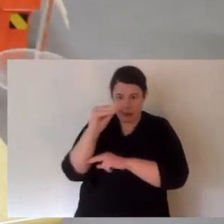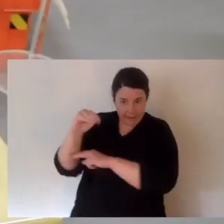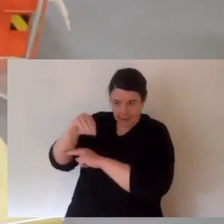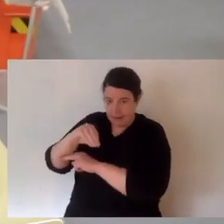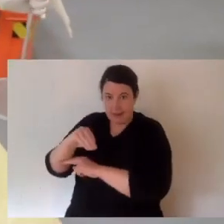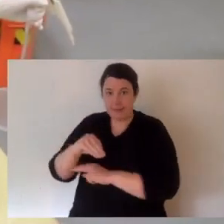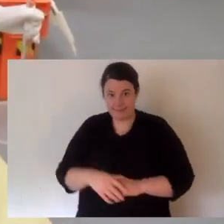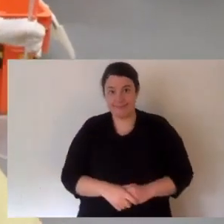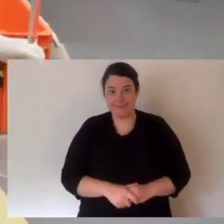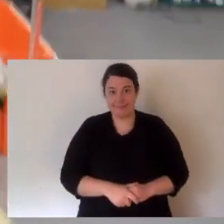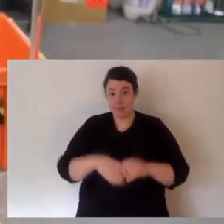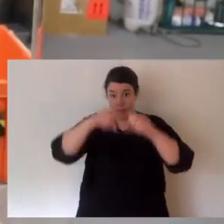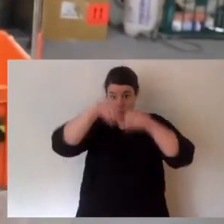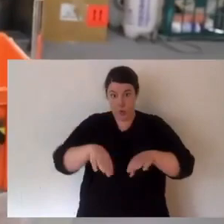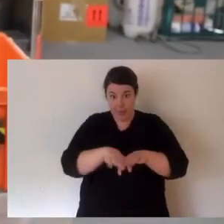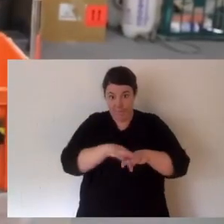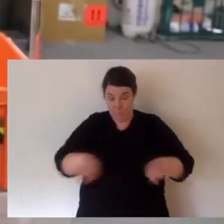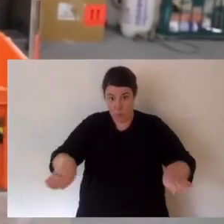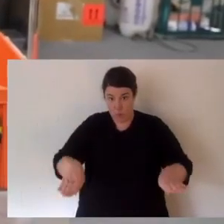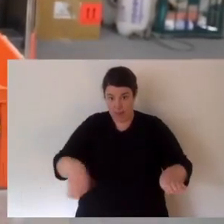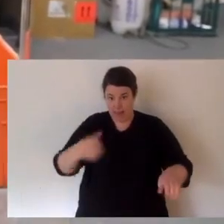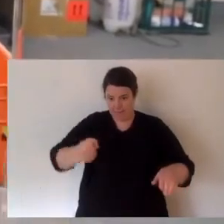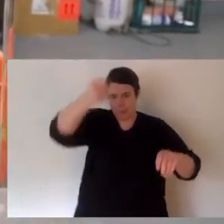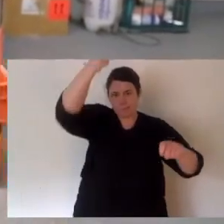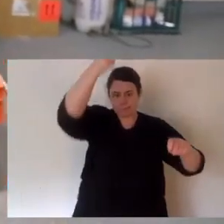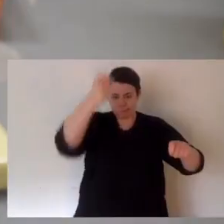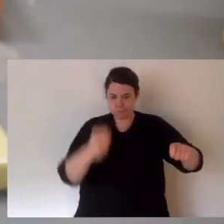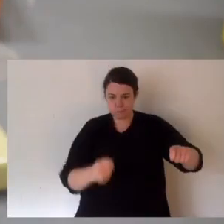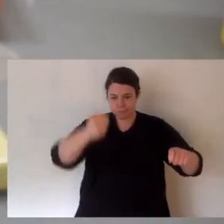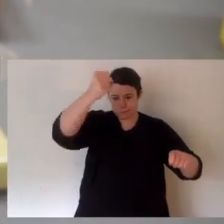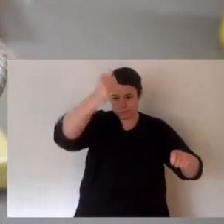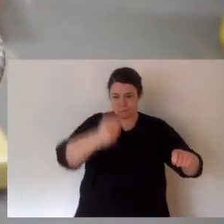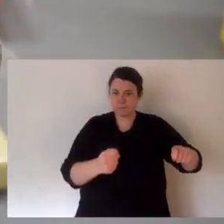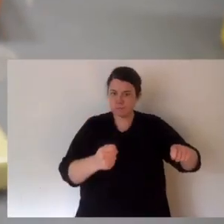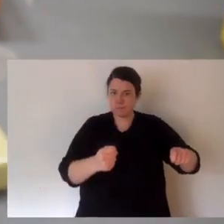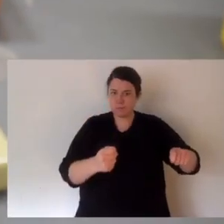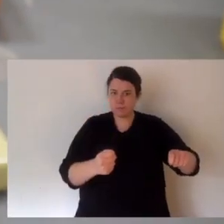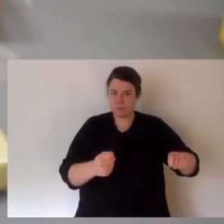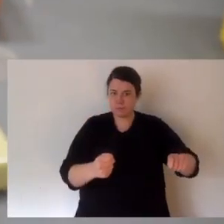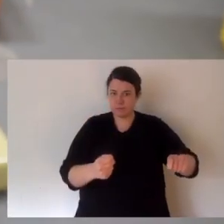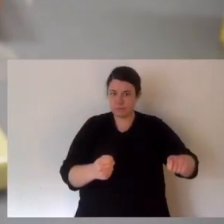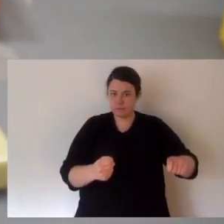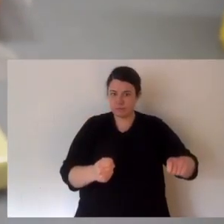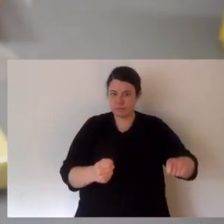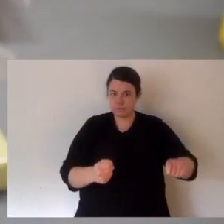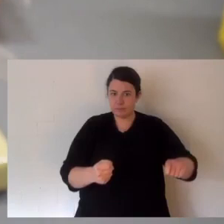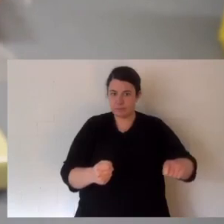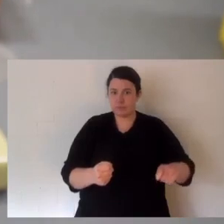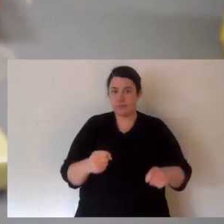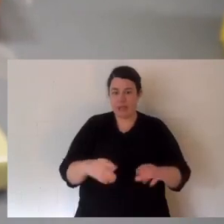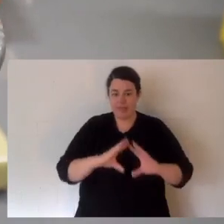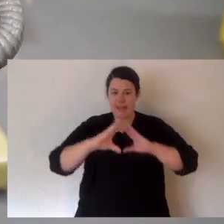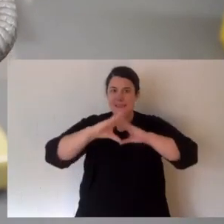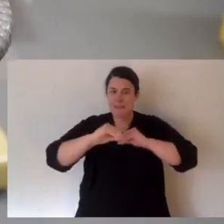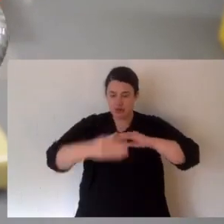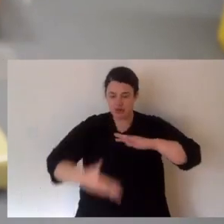grab the snake. That's the dangerous part over. I've moved a bit closer to the camera so you can see this. So